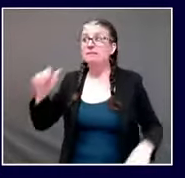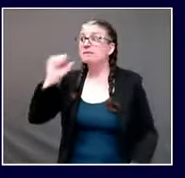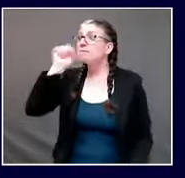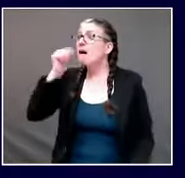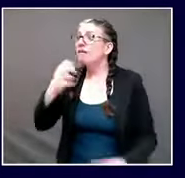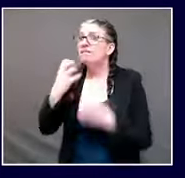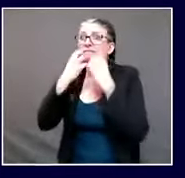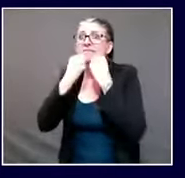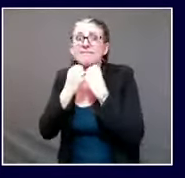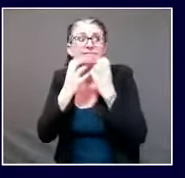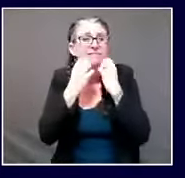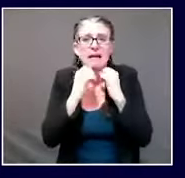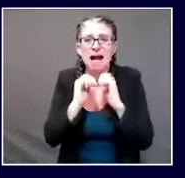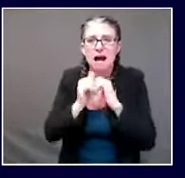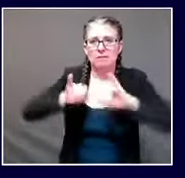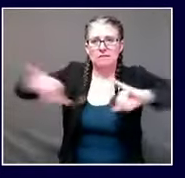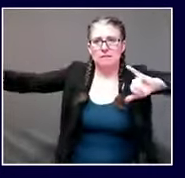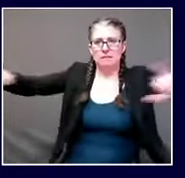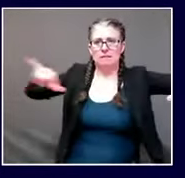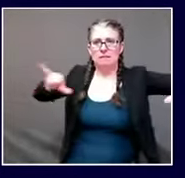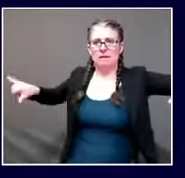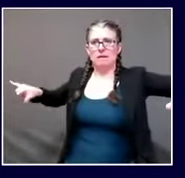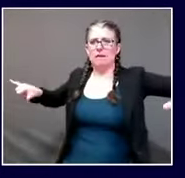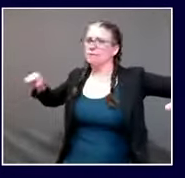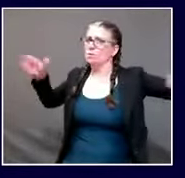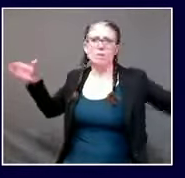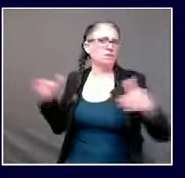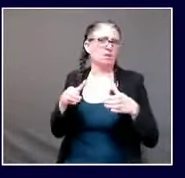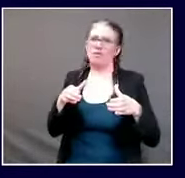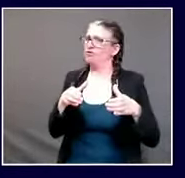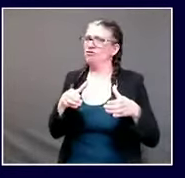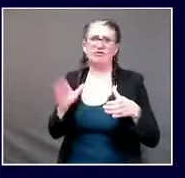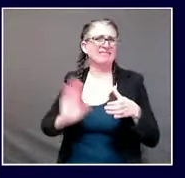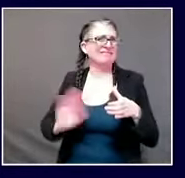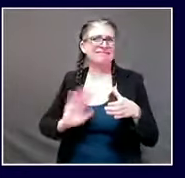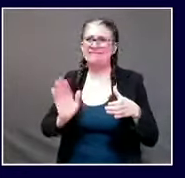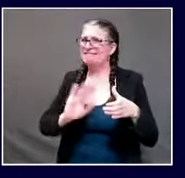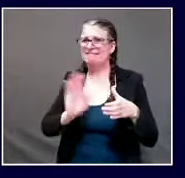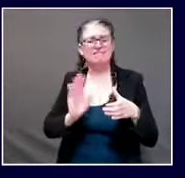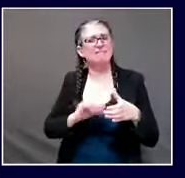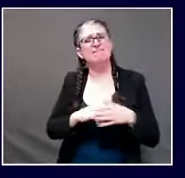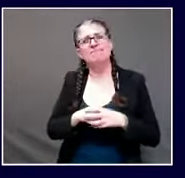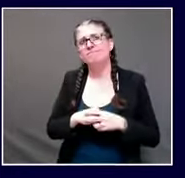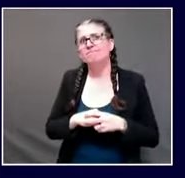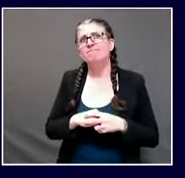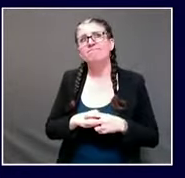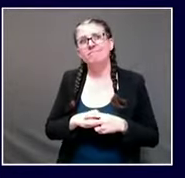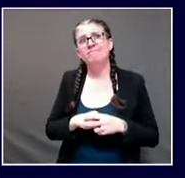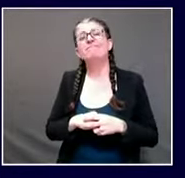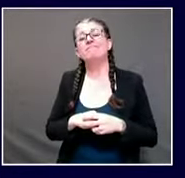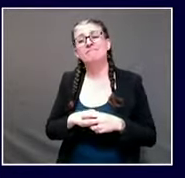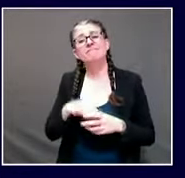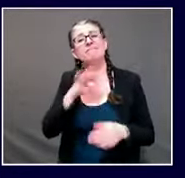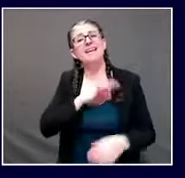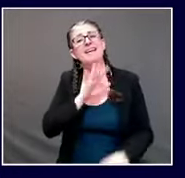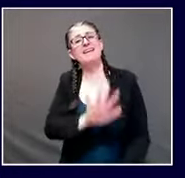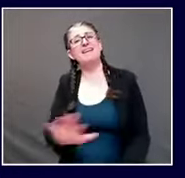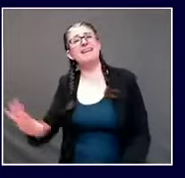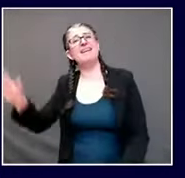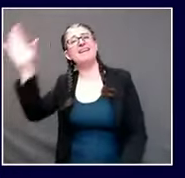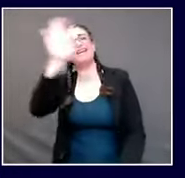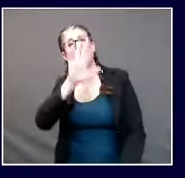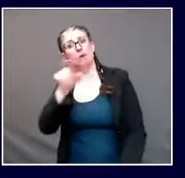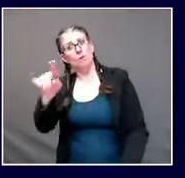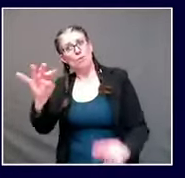it's not fair that so much has been placed on your shoulders these last few months and to those who've already lost a loved one these upcoming